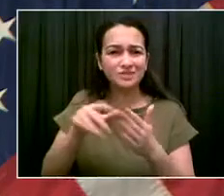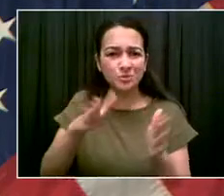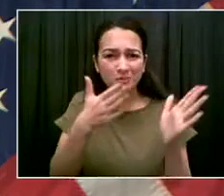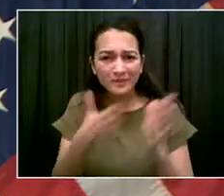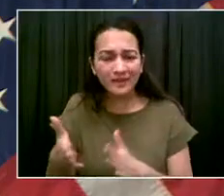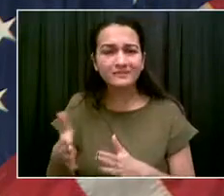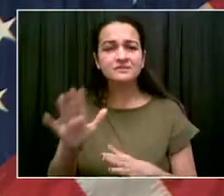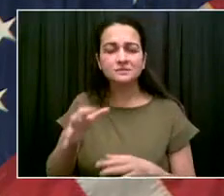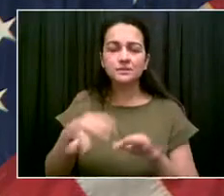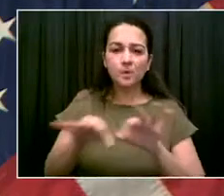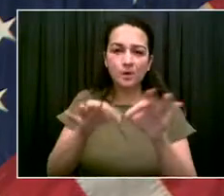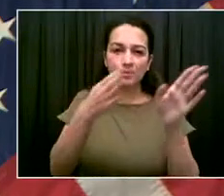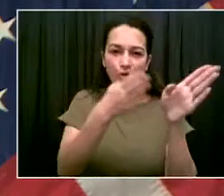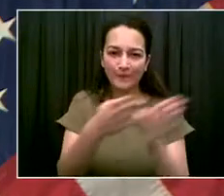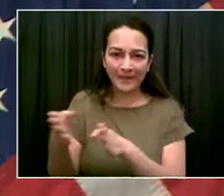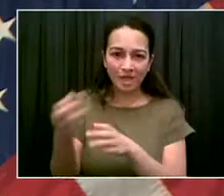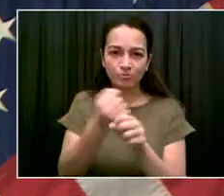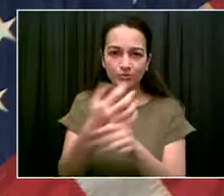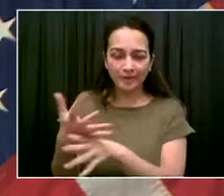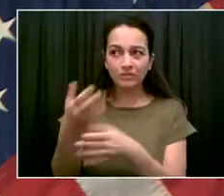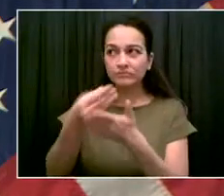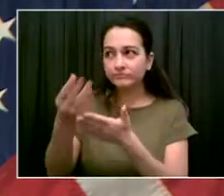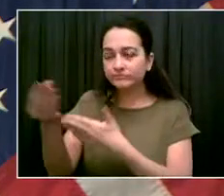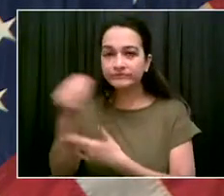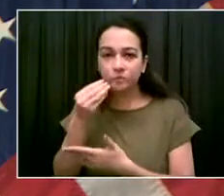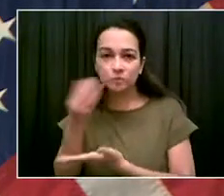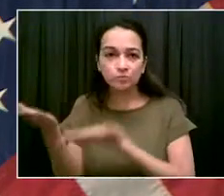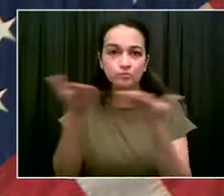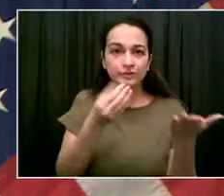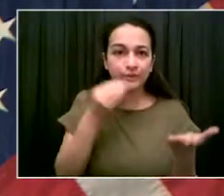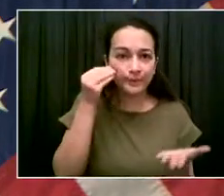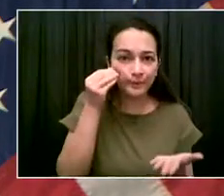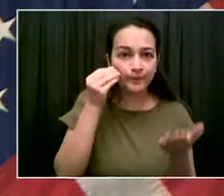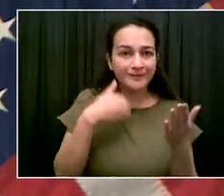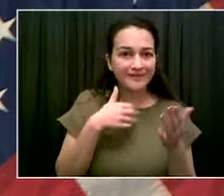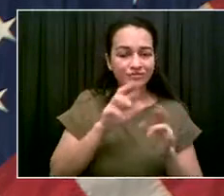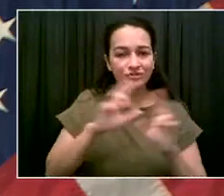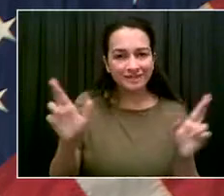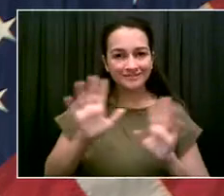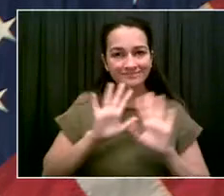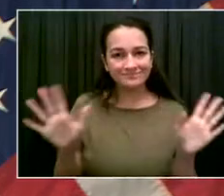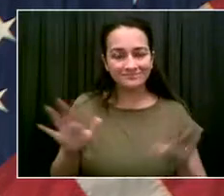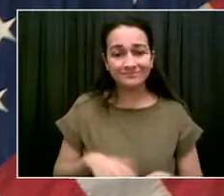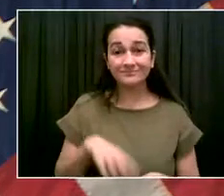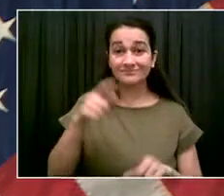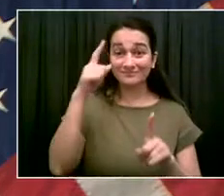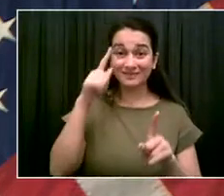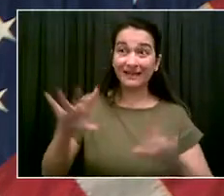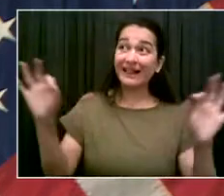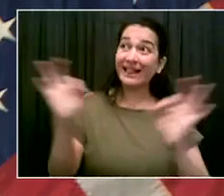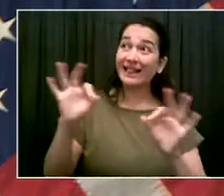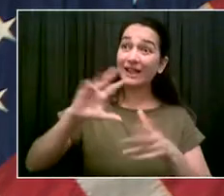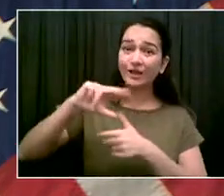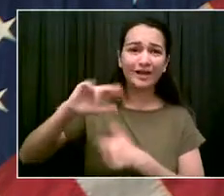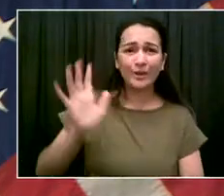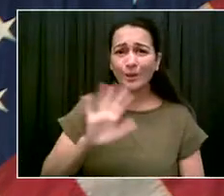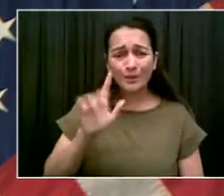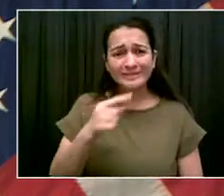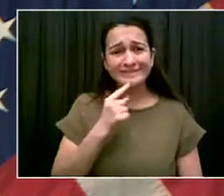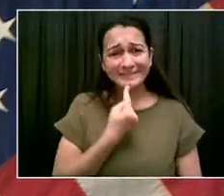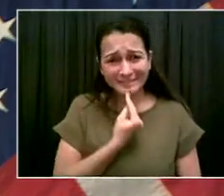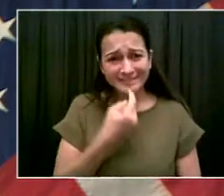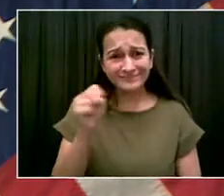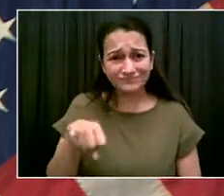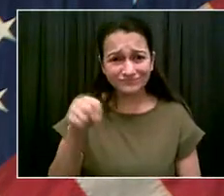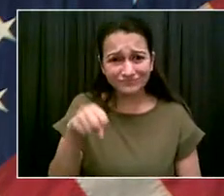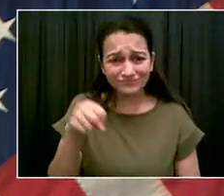the storm at home. Please take this storm seriously. Pay attention to official announcements. You can stay informed by